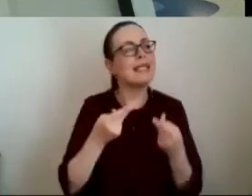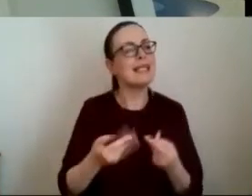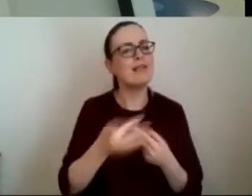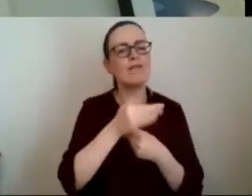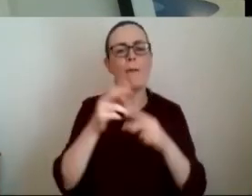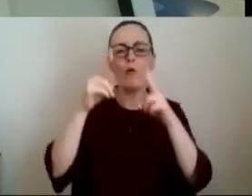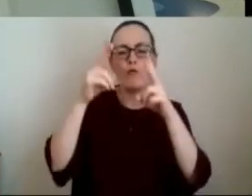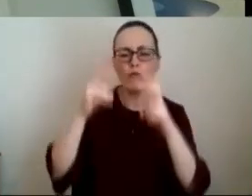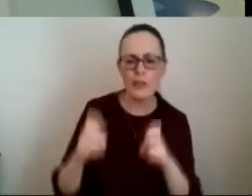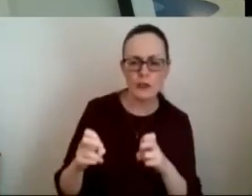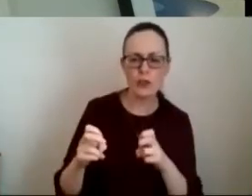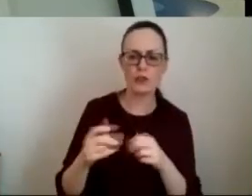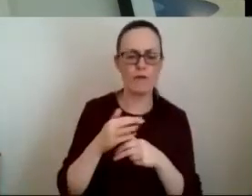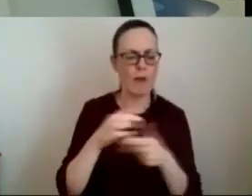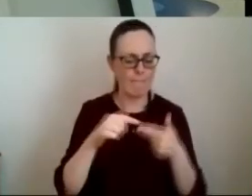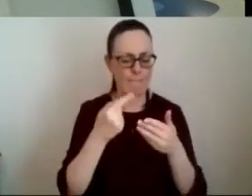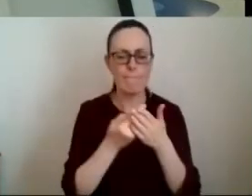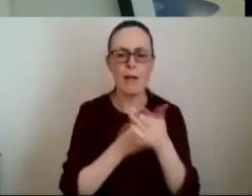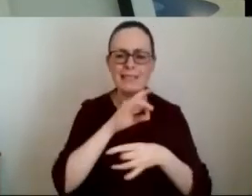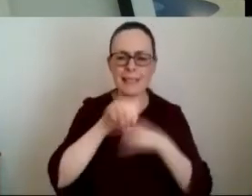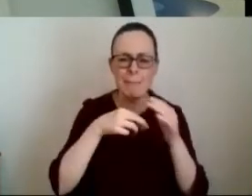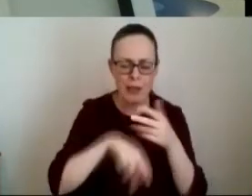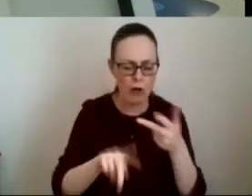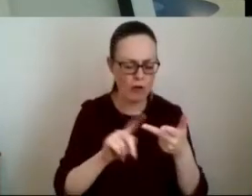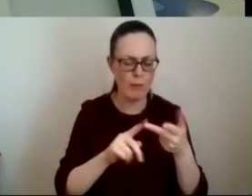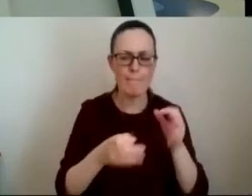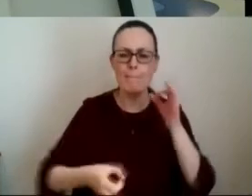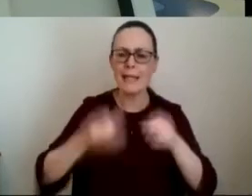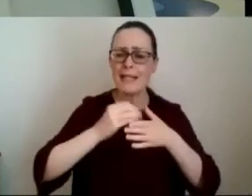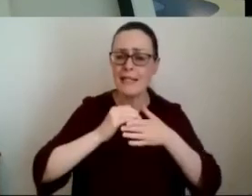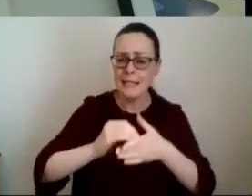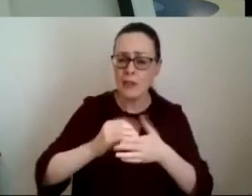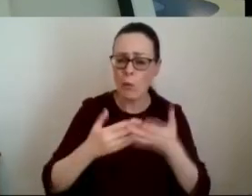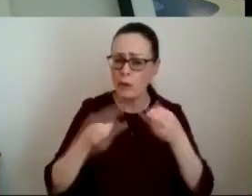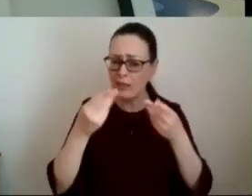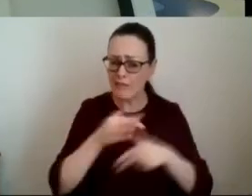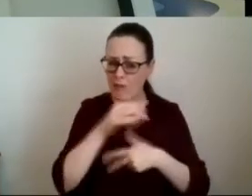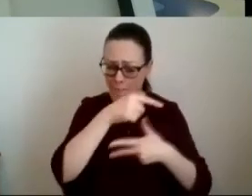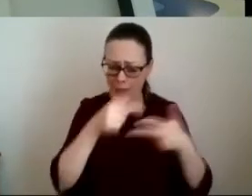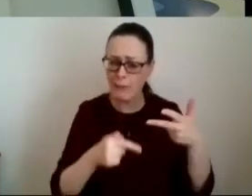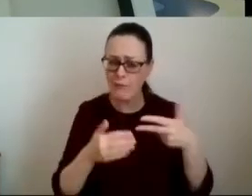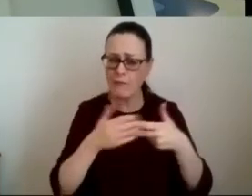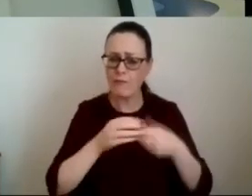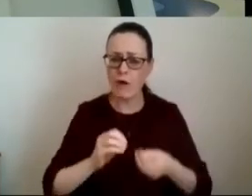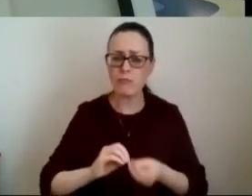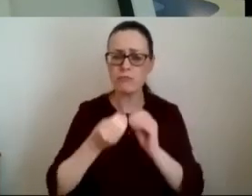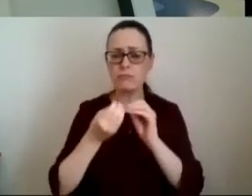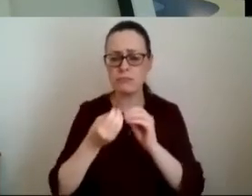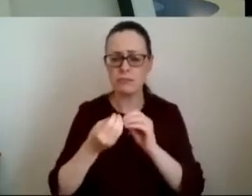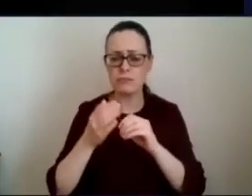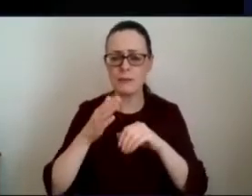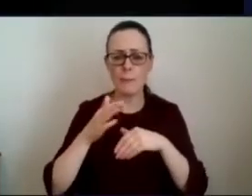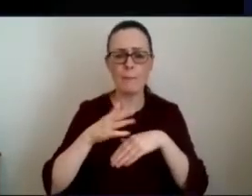policy makers and political leaders to bring about greater cooperation in a wider range of services